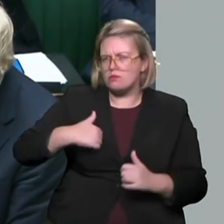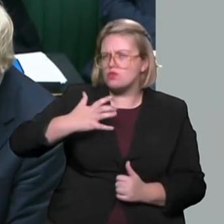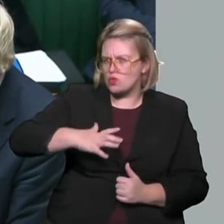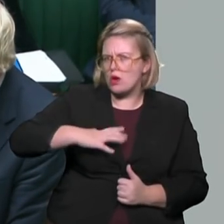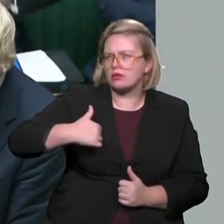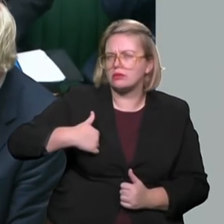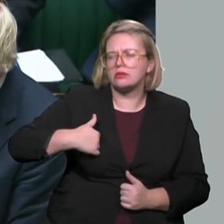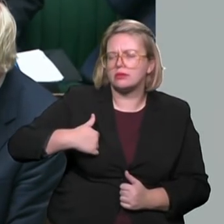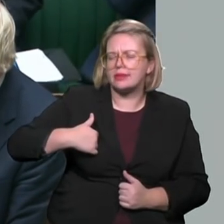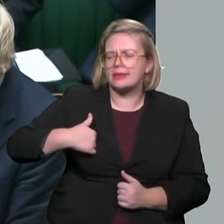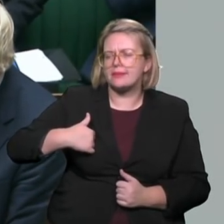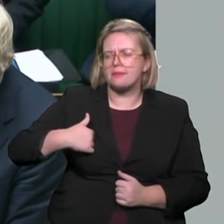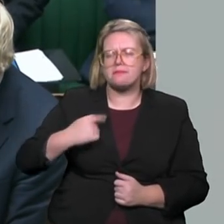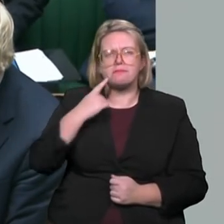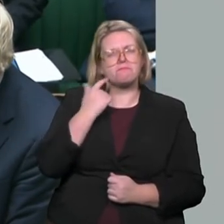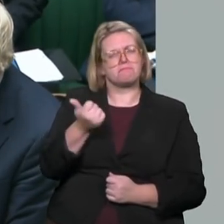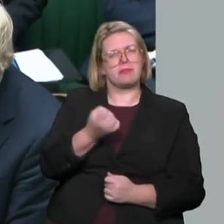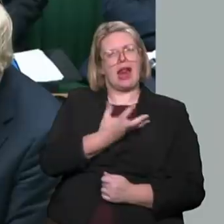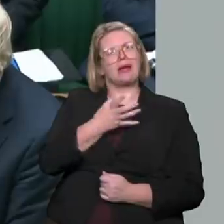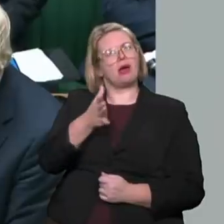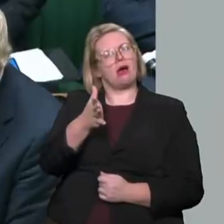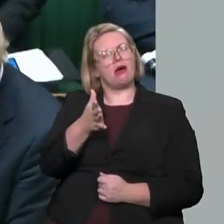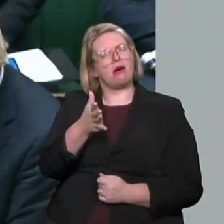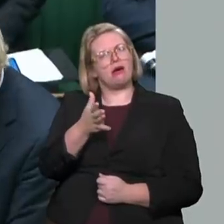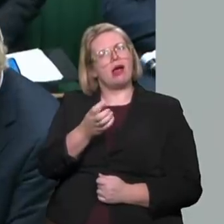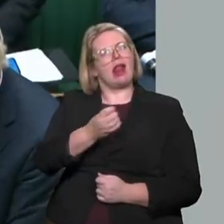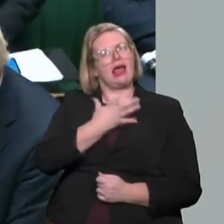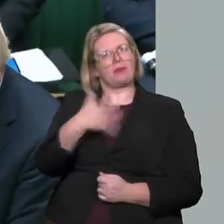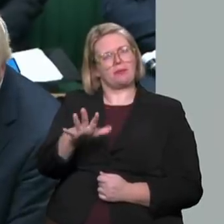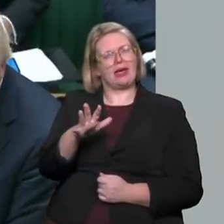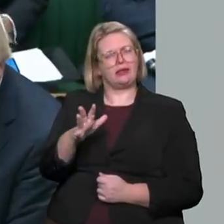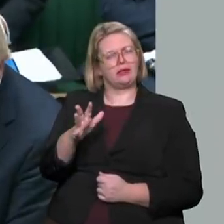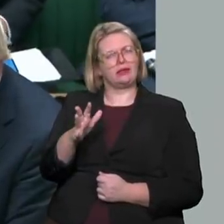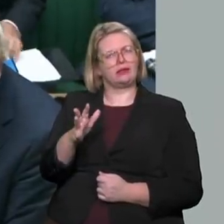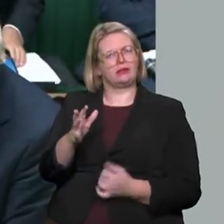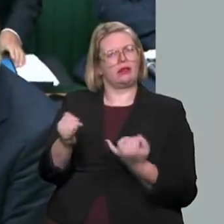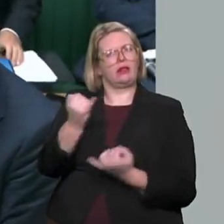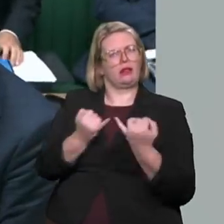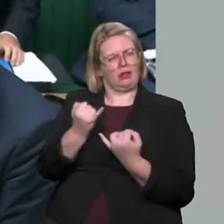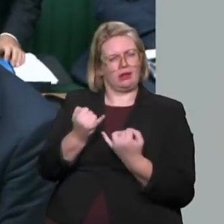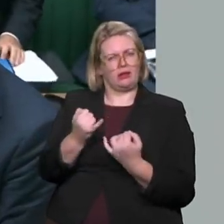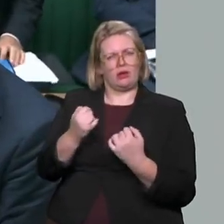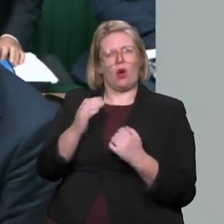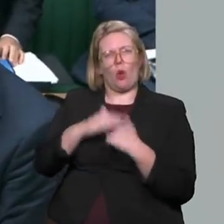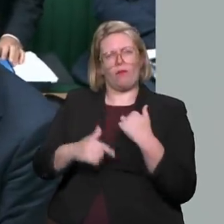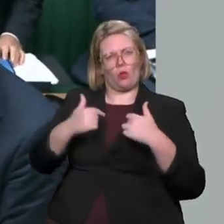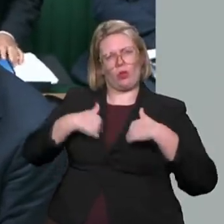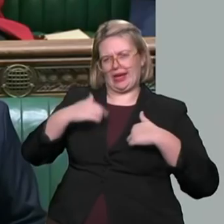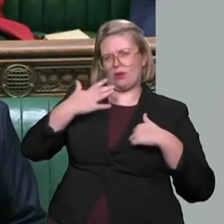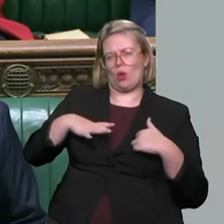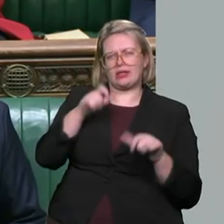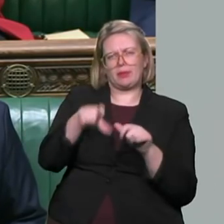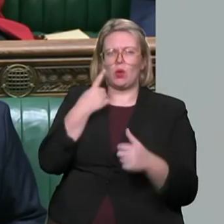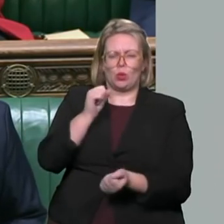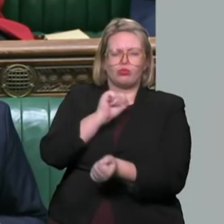think it would be a fine thing if the Opposition would withdraw their opposition to our measures to stop the early release of serious extremist